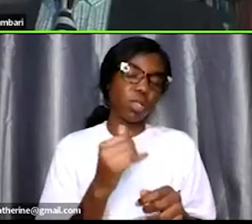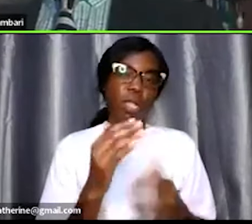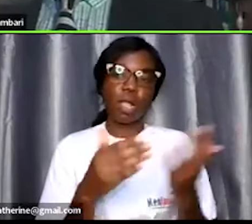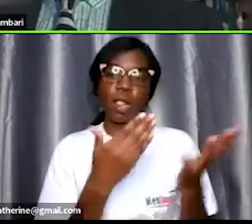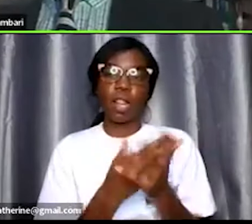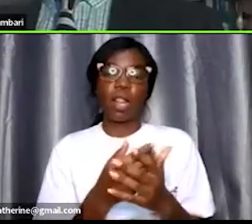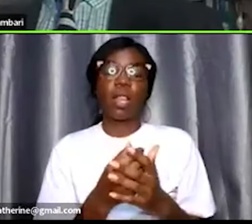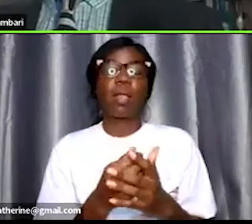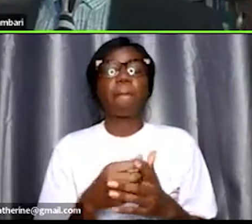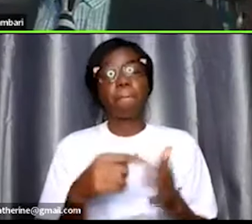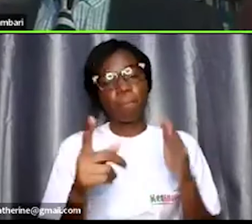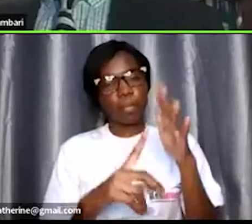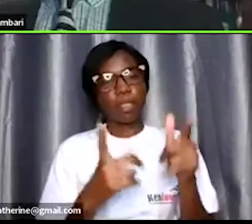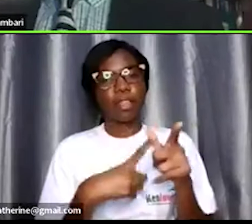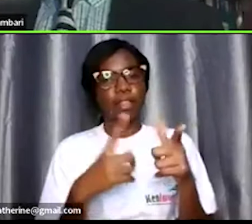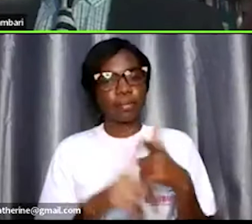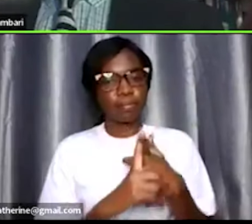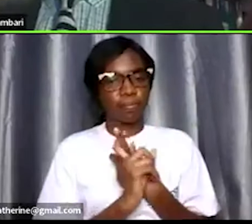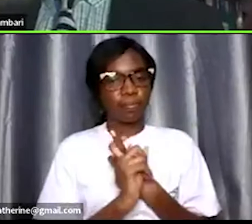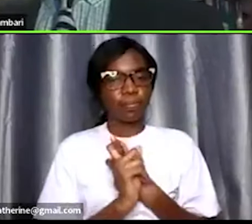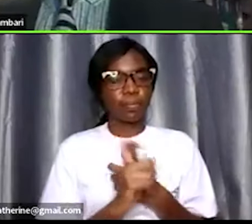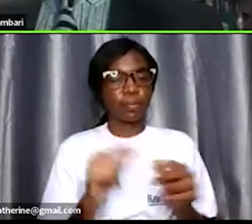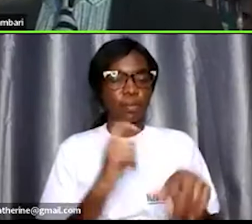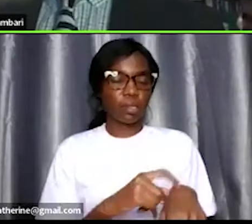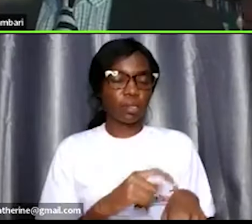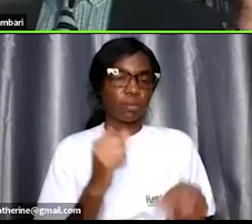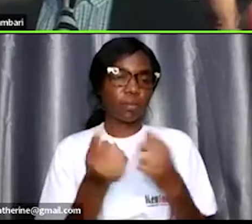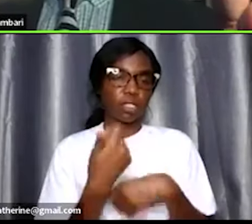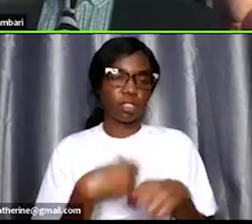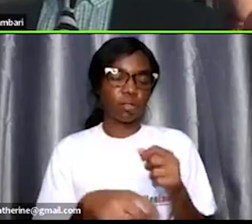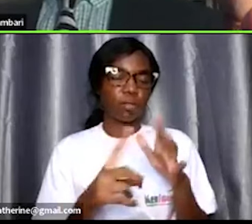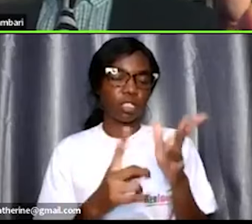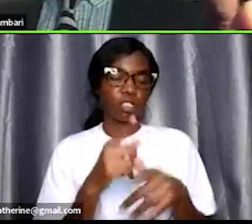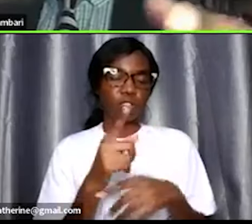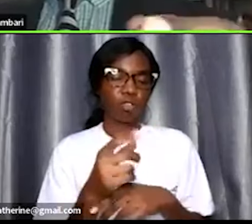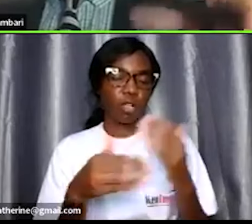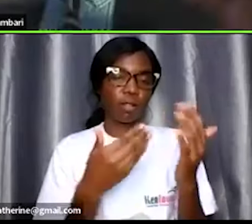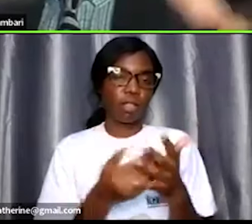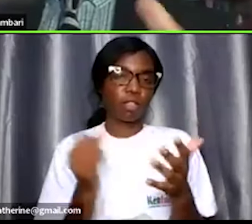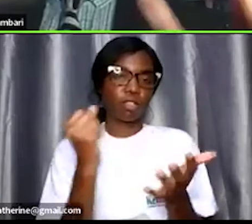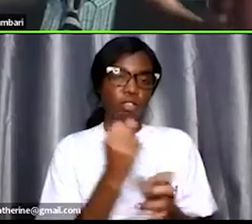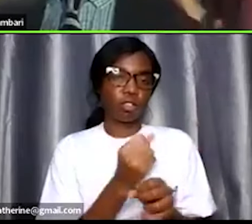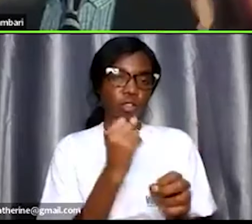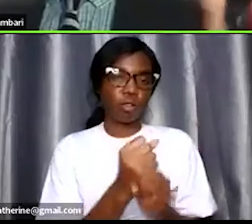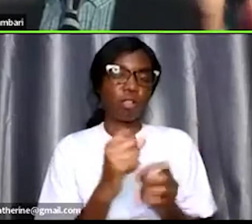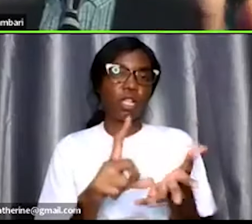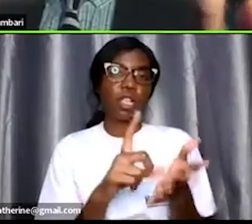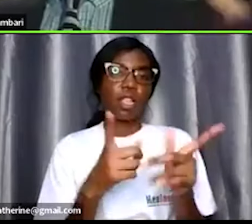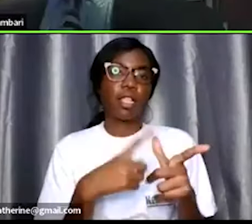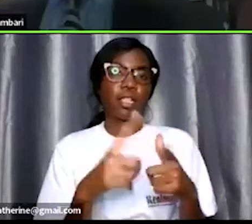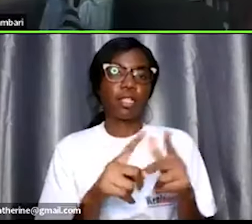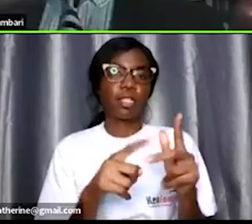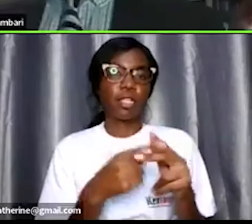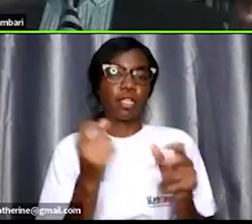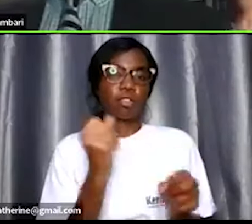once he's finished when once he's doing the masters he can apply the the jobs locally he starts doing uh those jobs